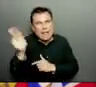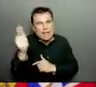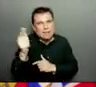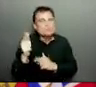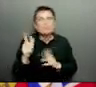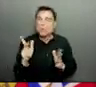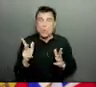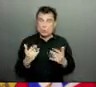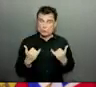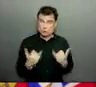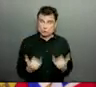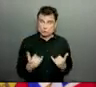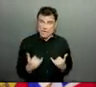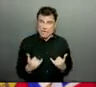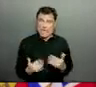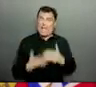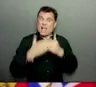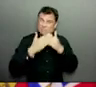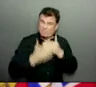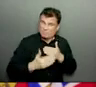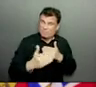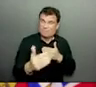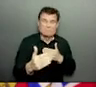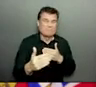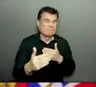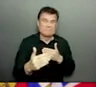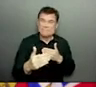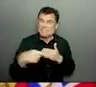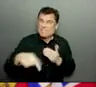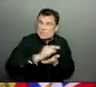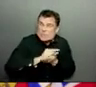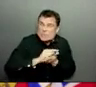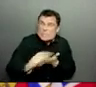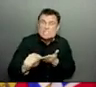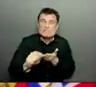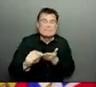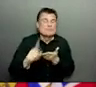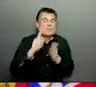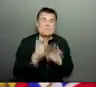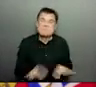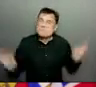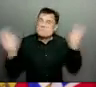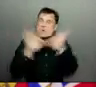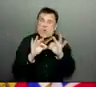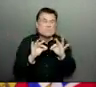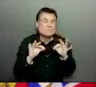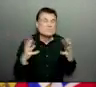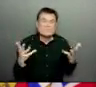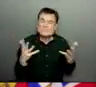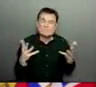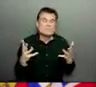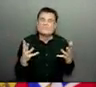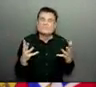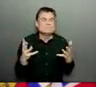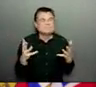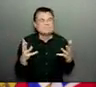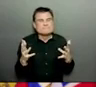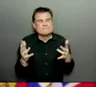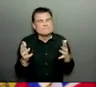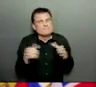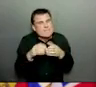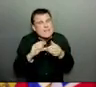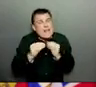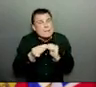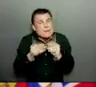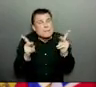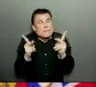small. To stay local. And continue to use our layers of protection as the holidays approach. If you